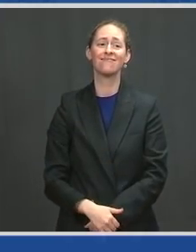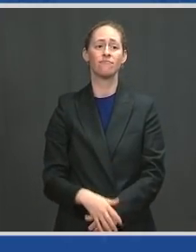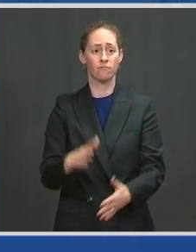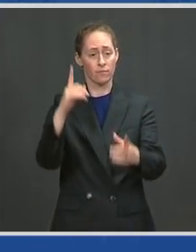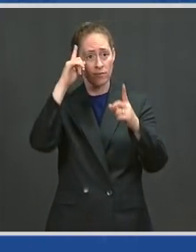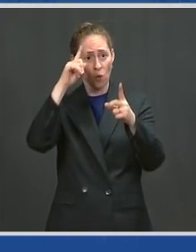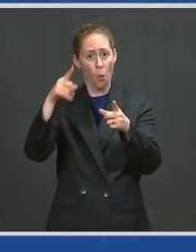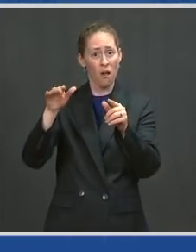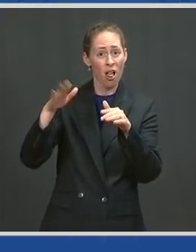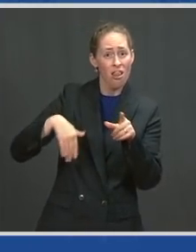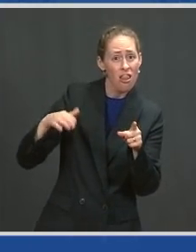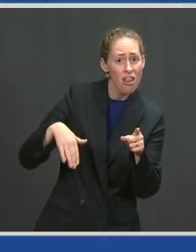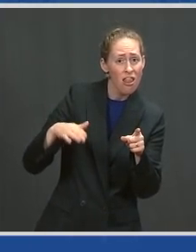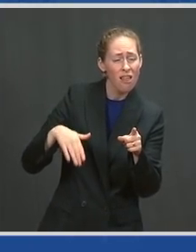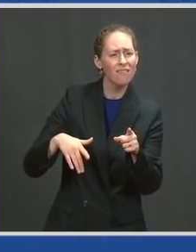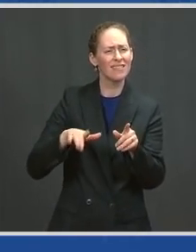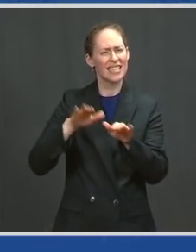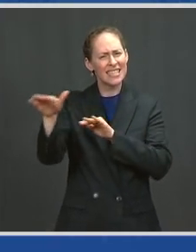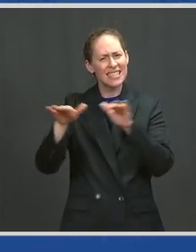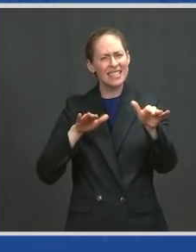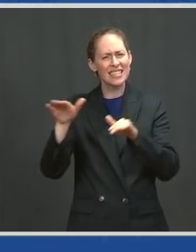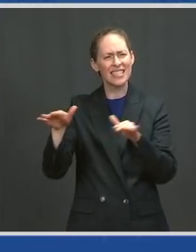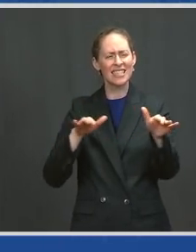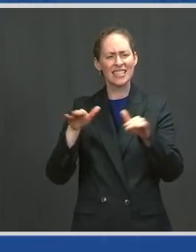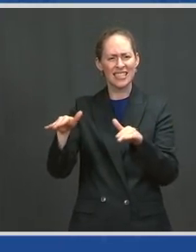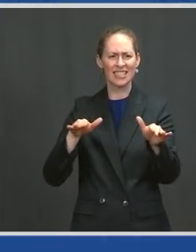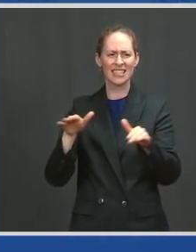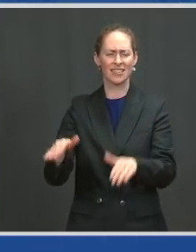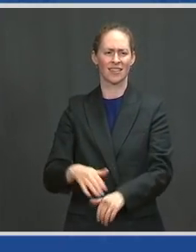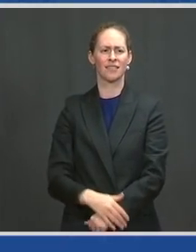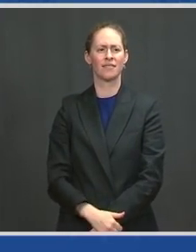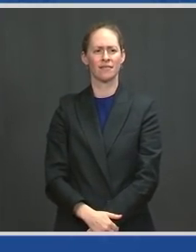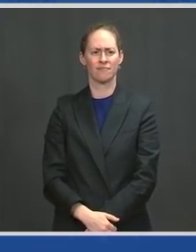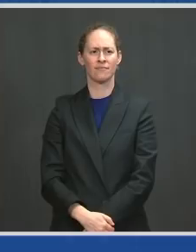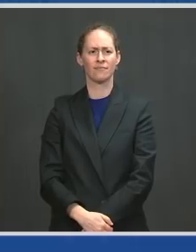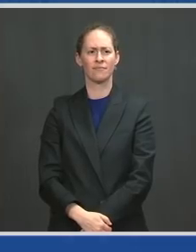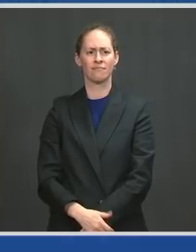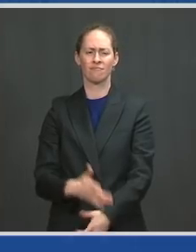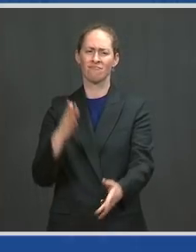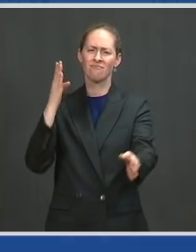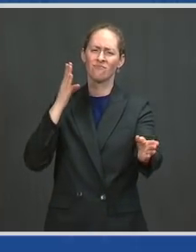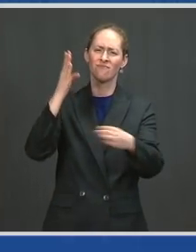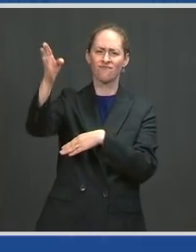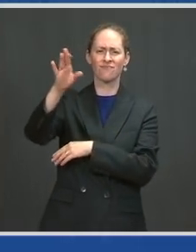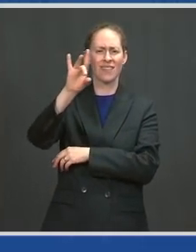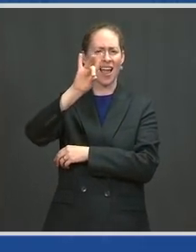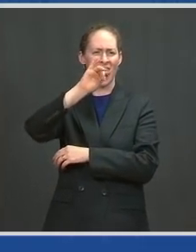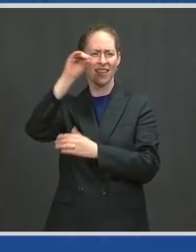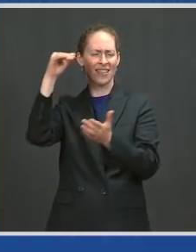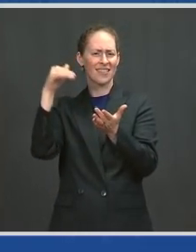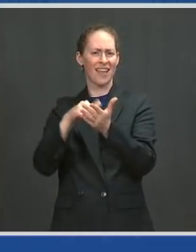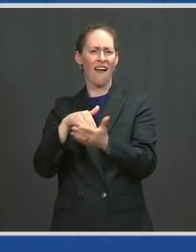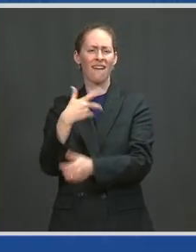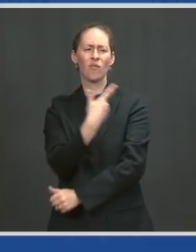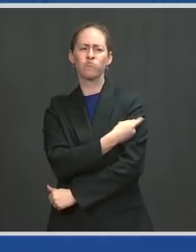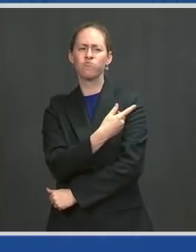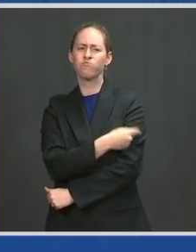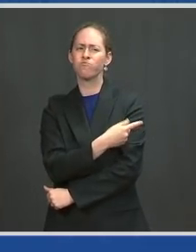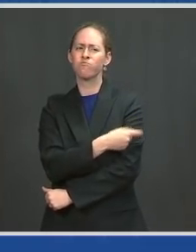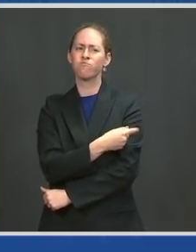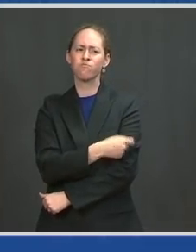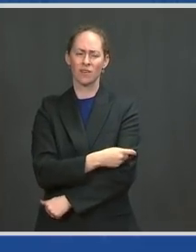If convenience is the issue, there are 80,000 locations. Visit vaccines.gov